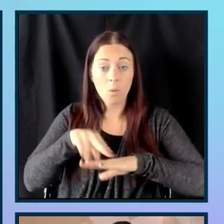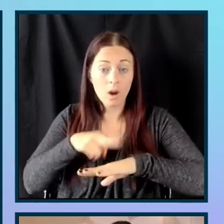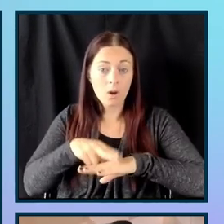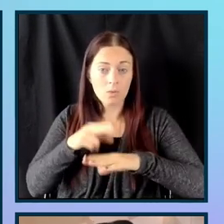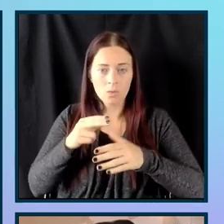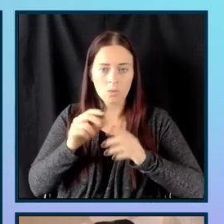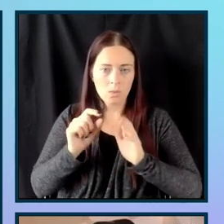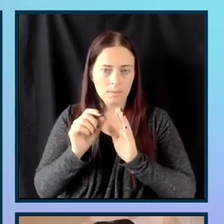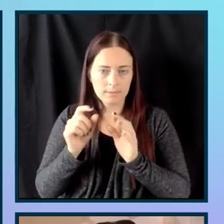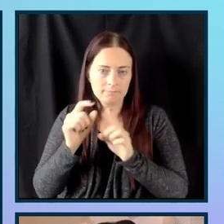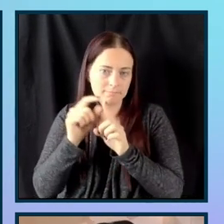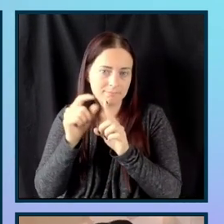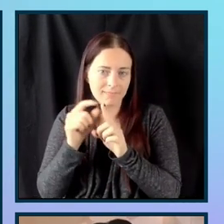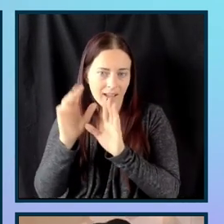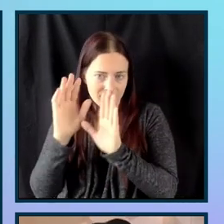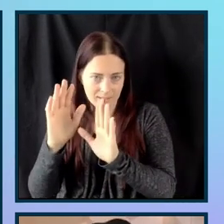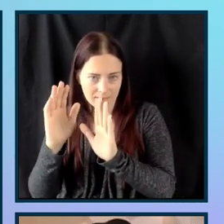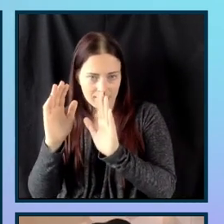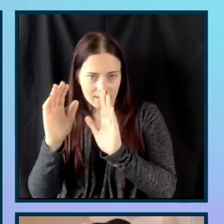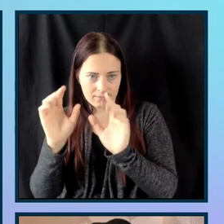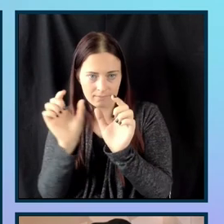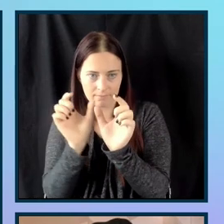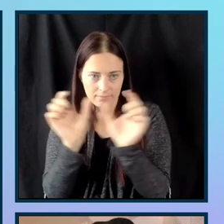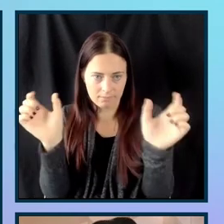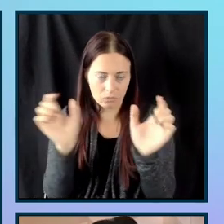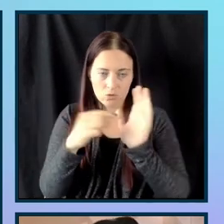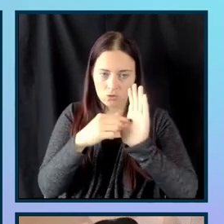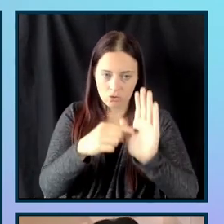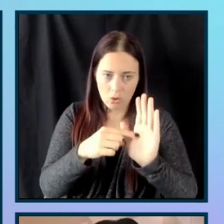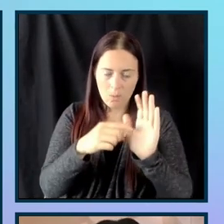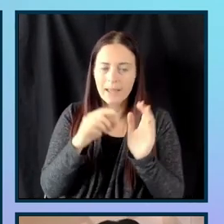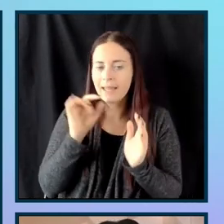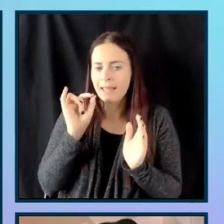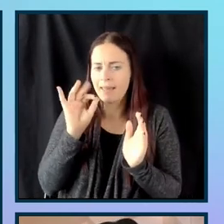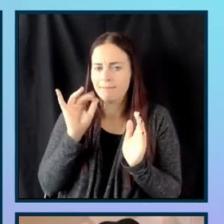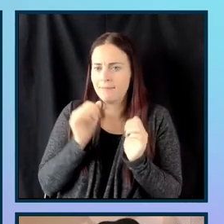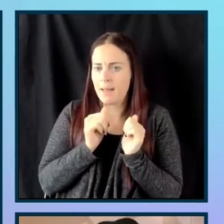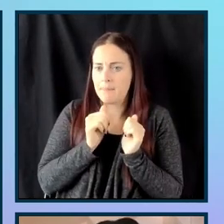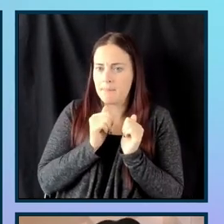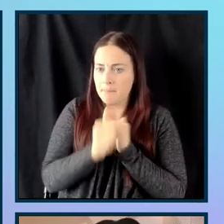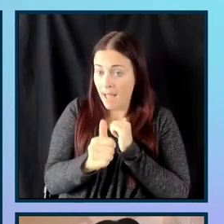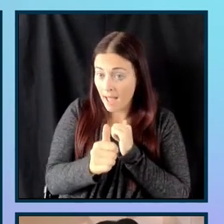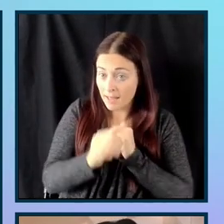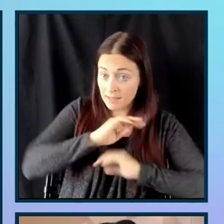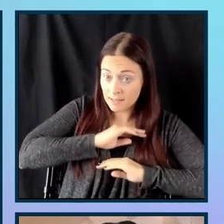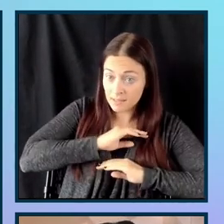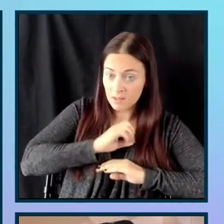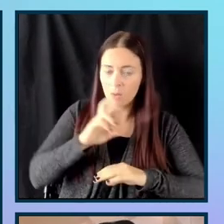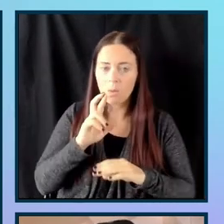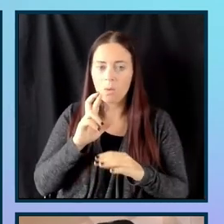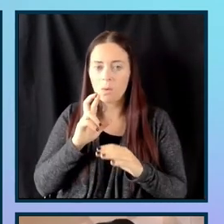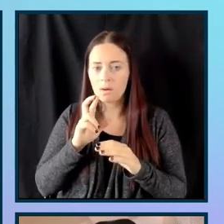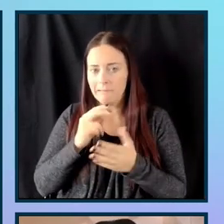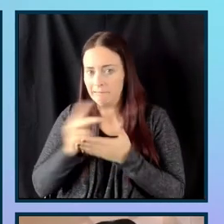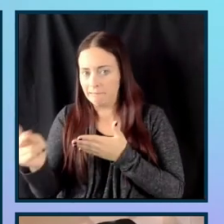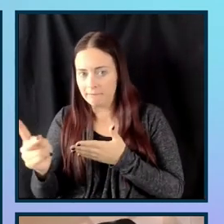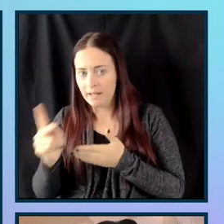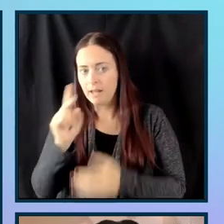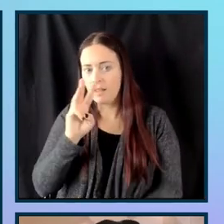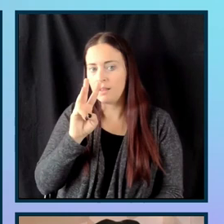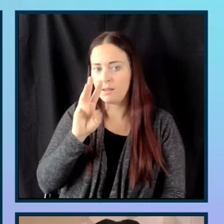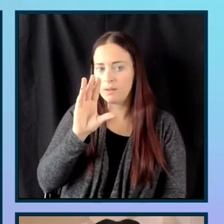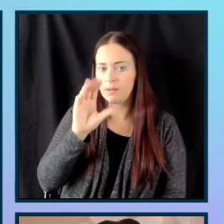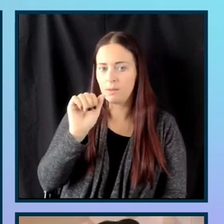combination that you've provided. And then it's going to have whether you passed or failed WCAG AA and then whether you passed or failed